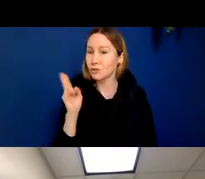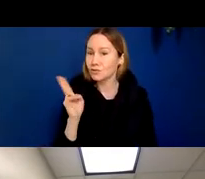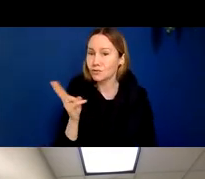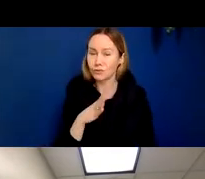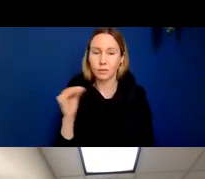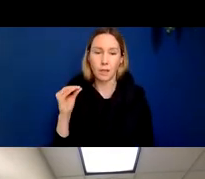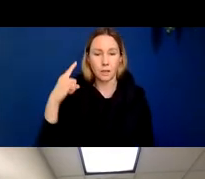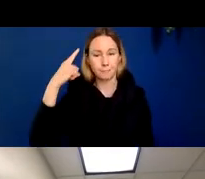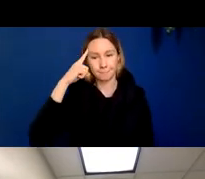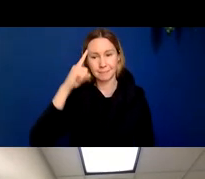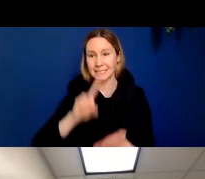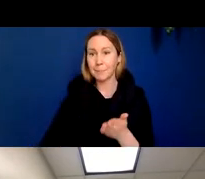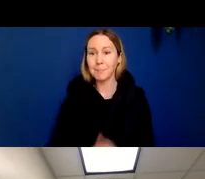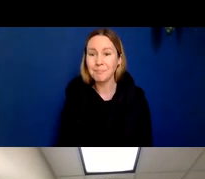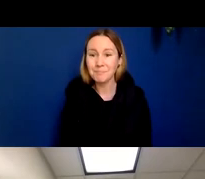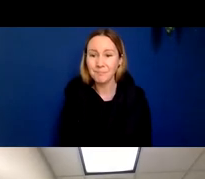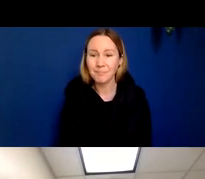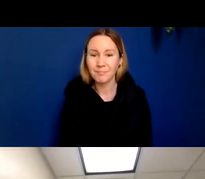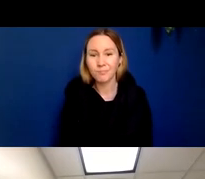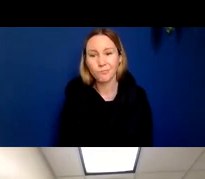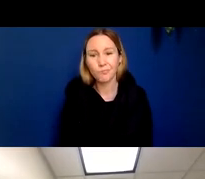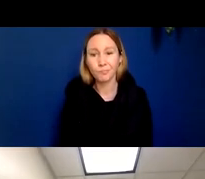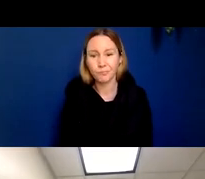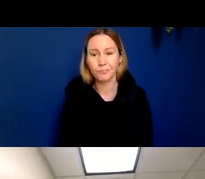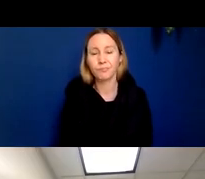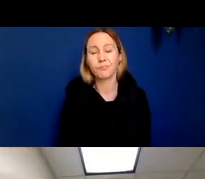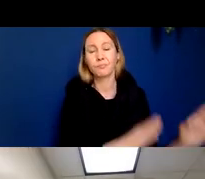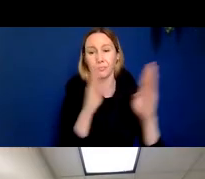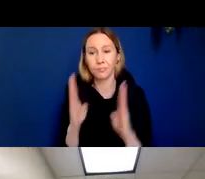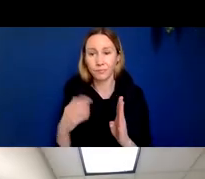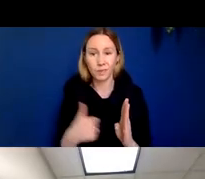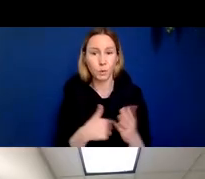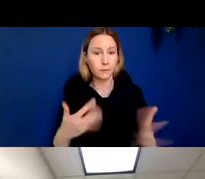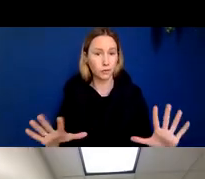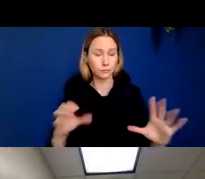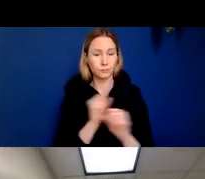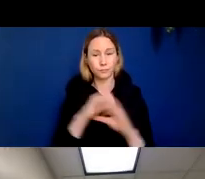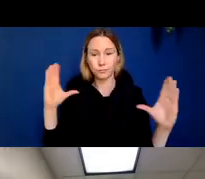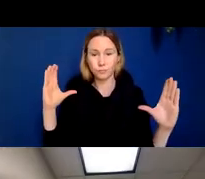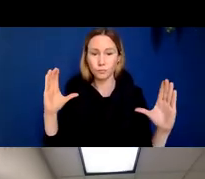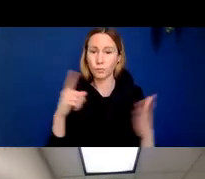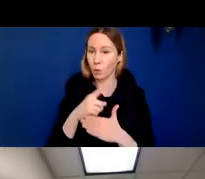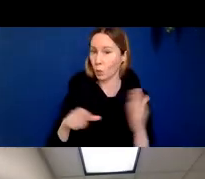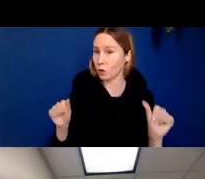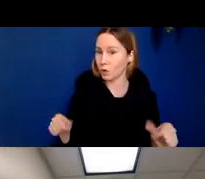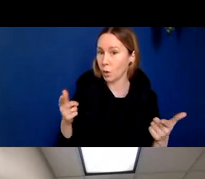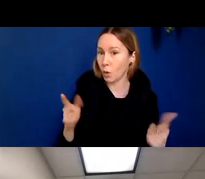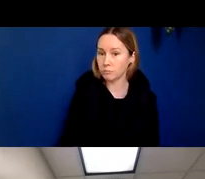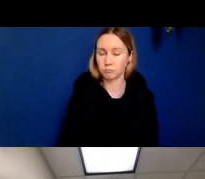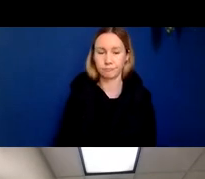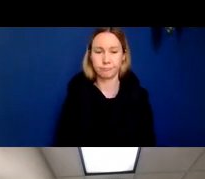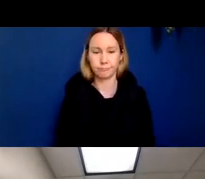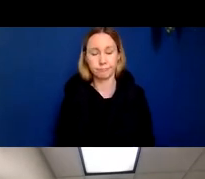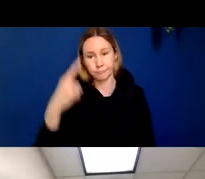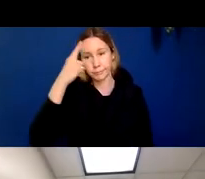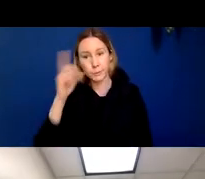neurological exam. So that's that. Once we've painted a picture of, you know, what could be going on, where in the brain